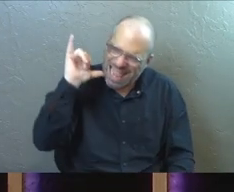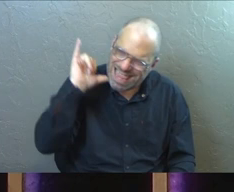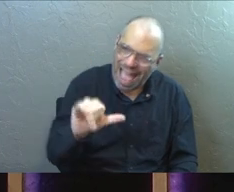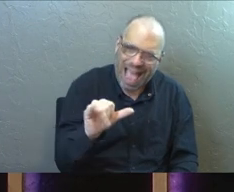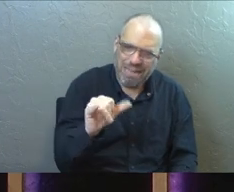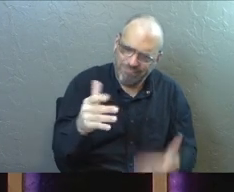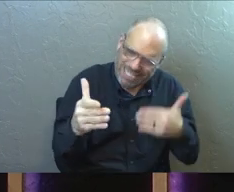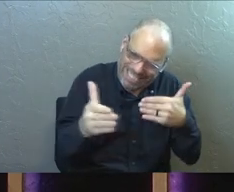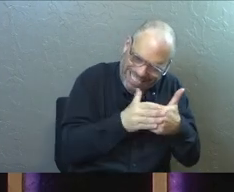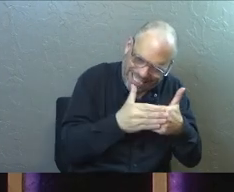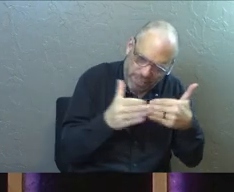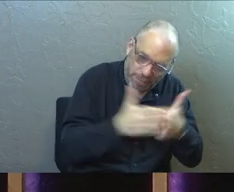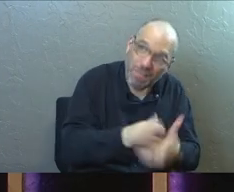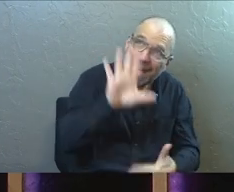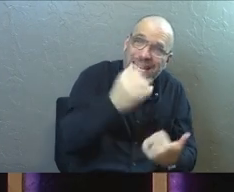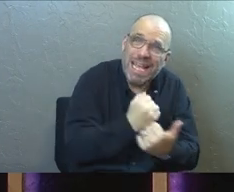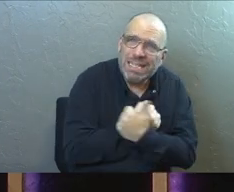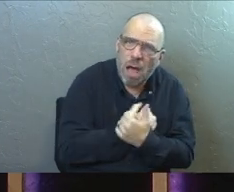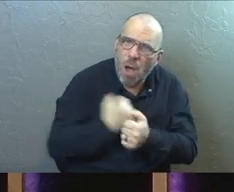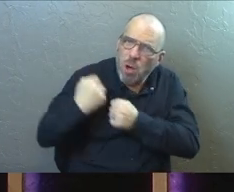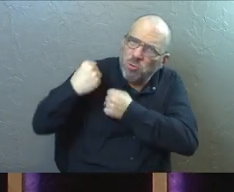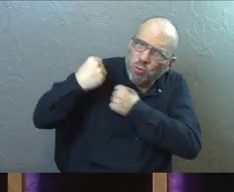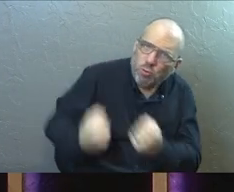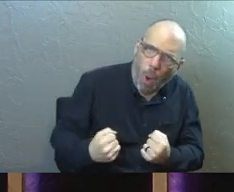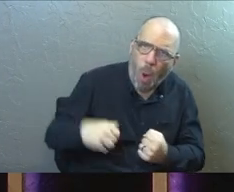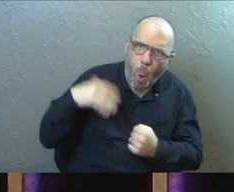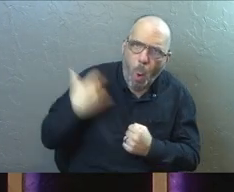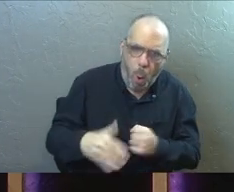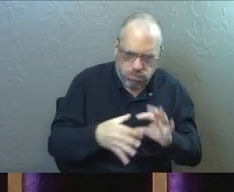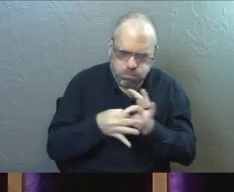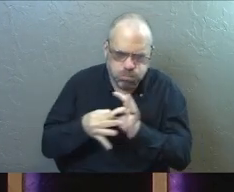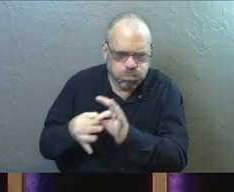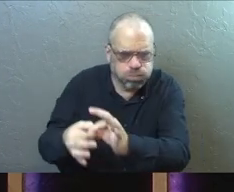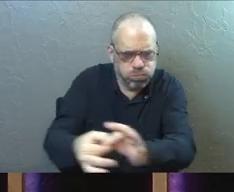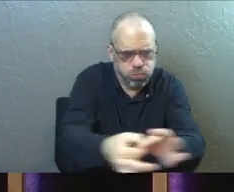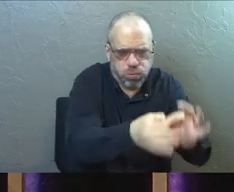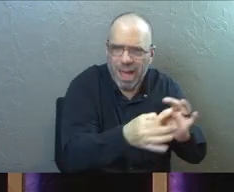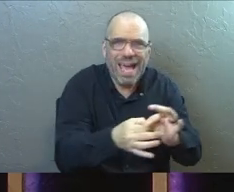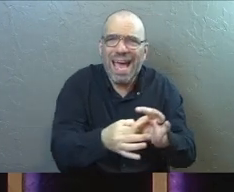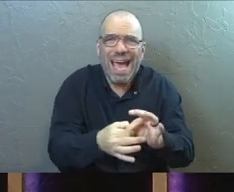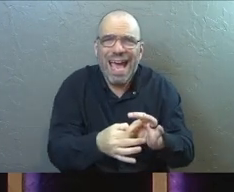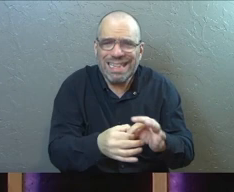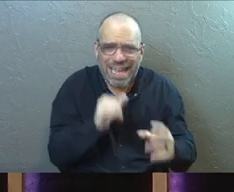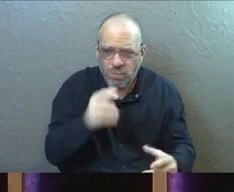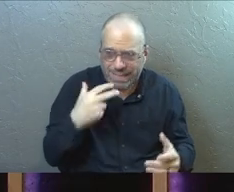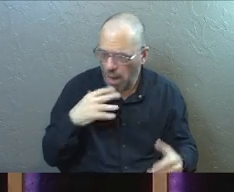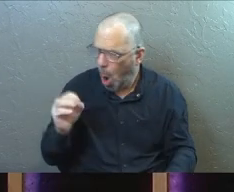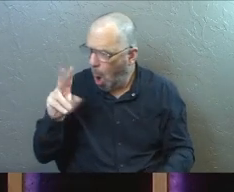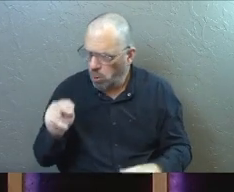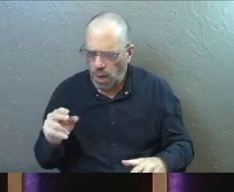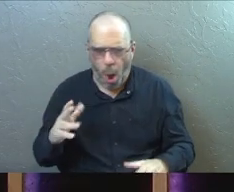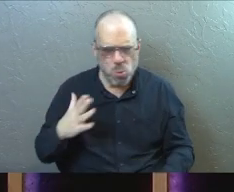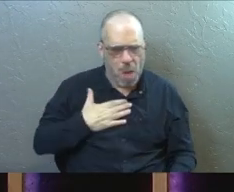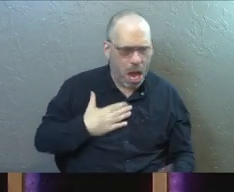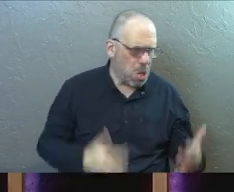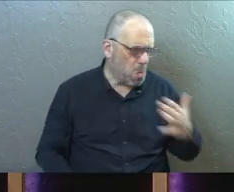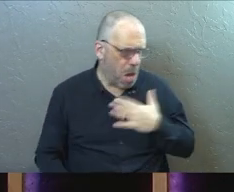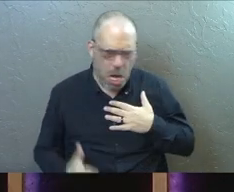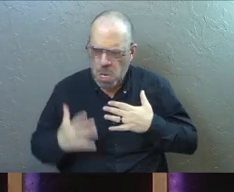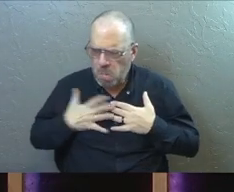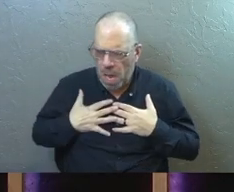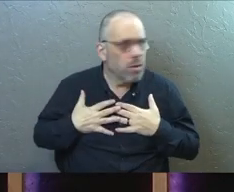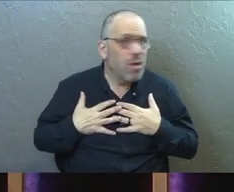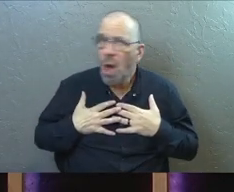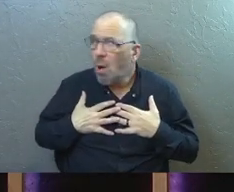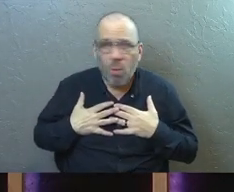that near and God's love is so strong that they are so unified and they don't even look at the things they own as if they own them.